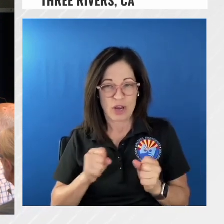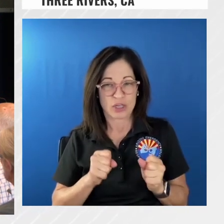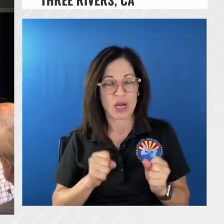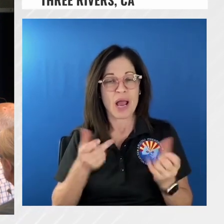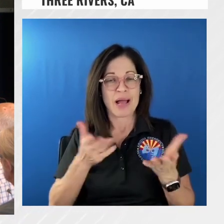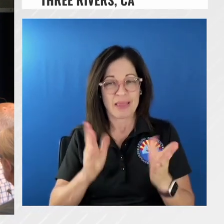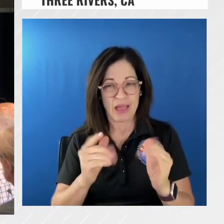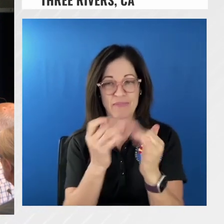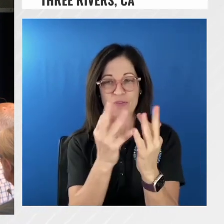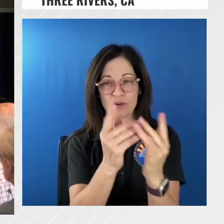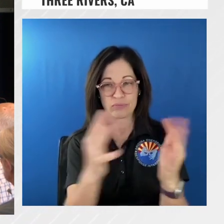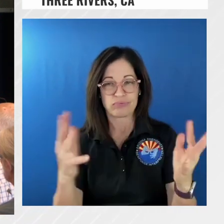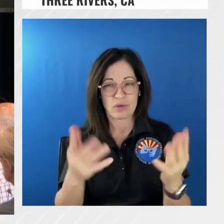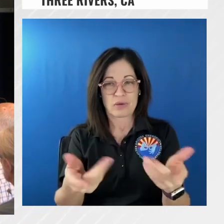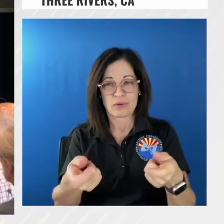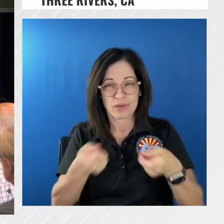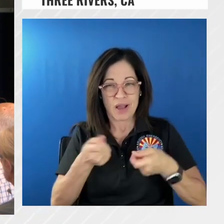river down there